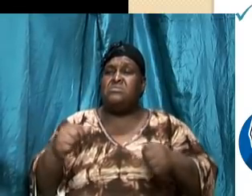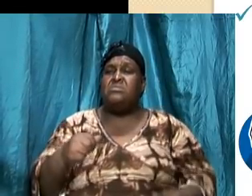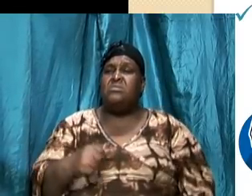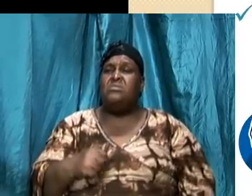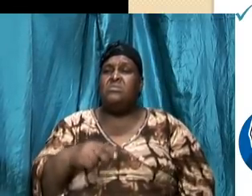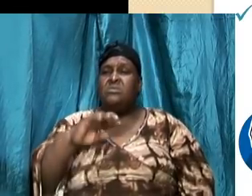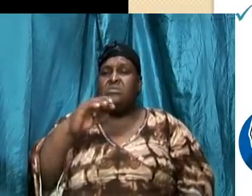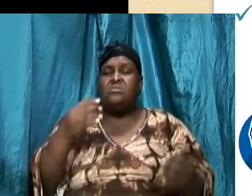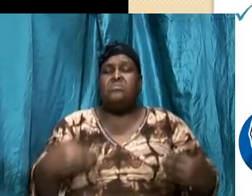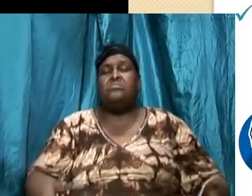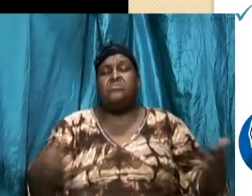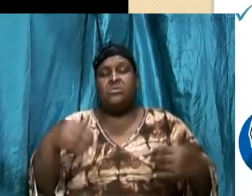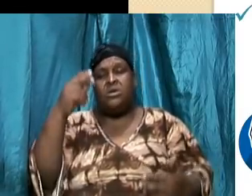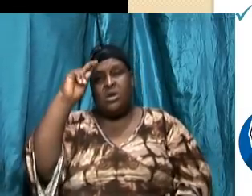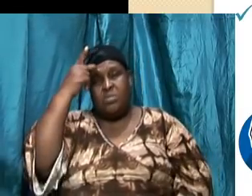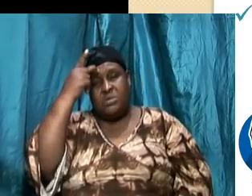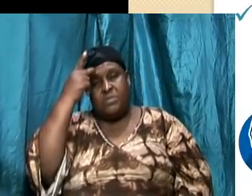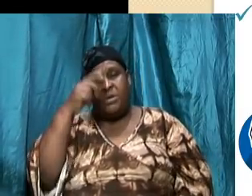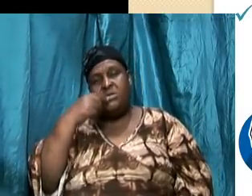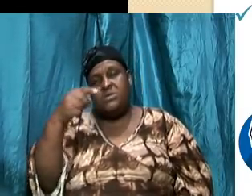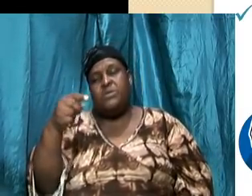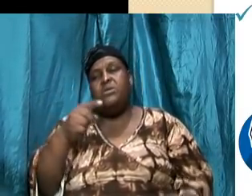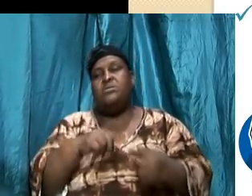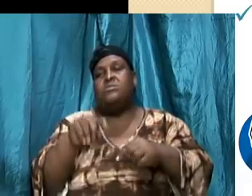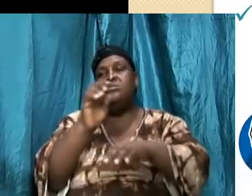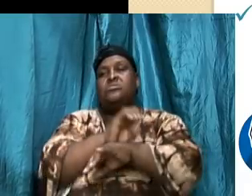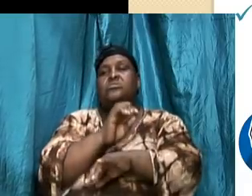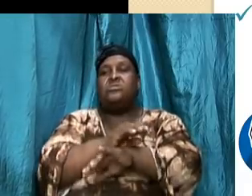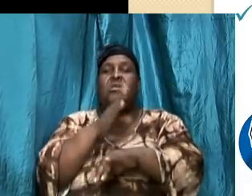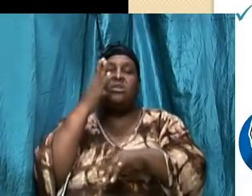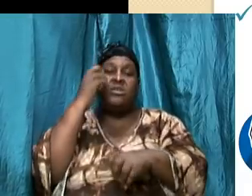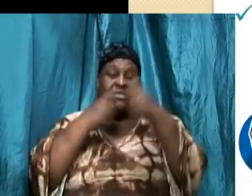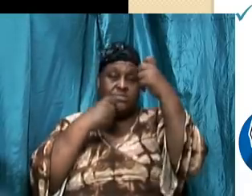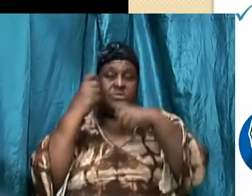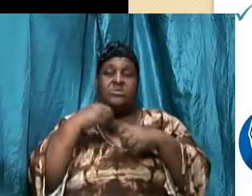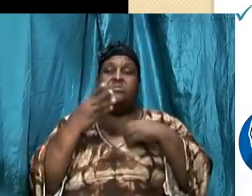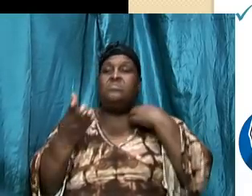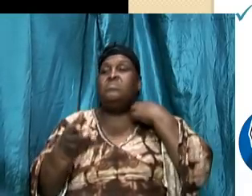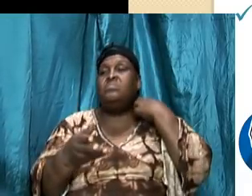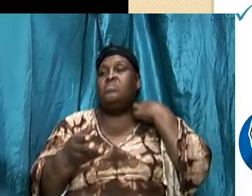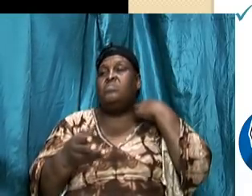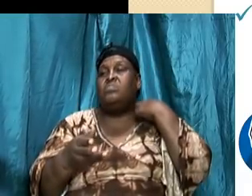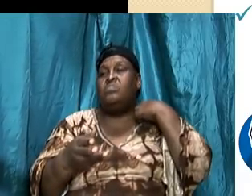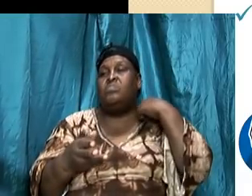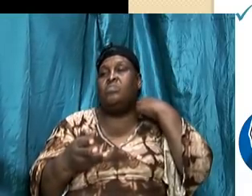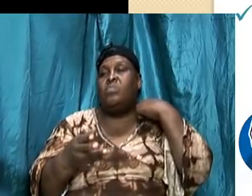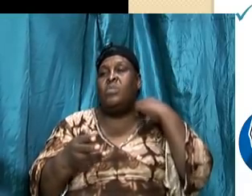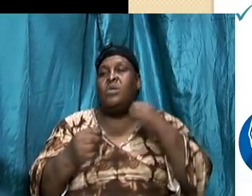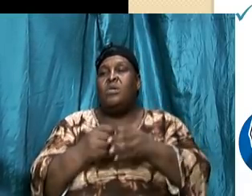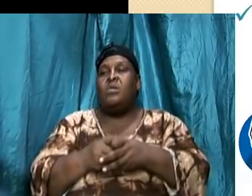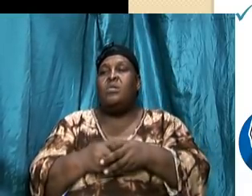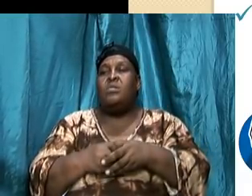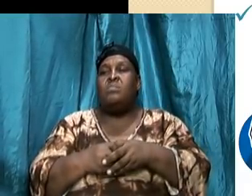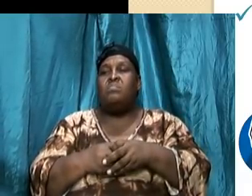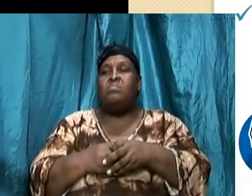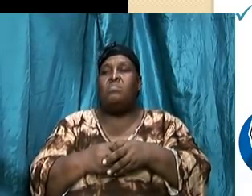these churches and expressing to them this old business of the mind and of the